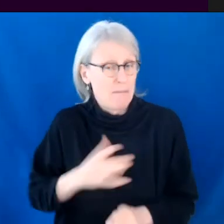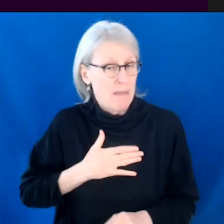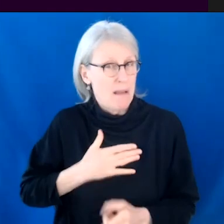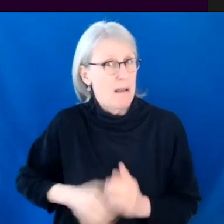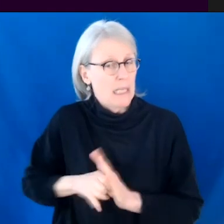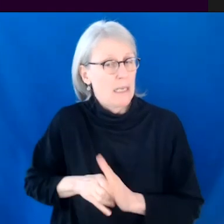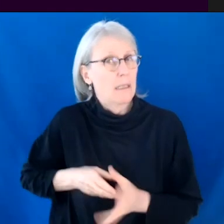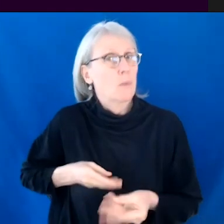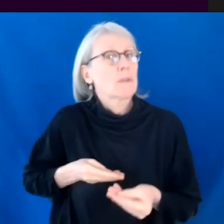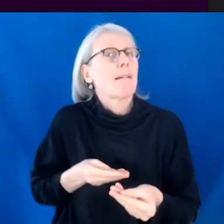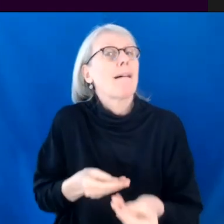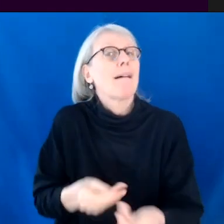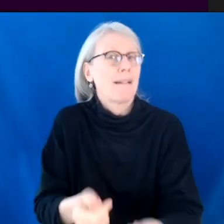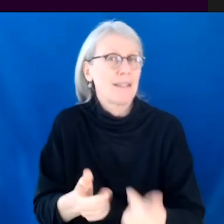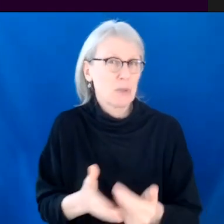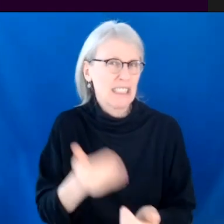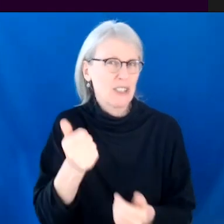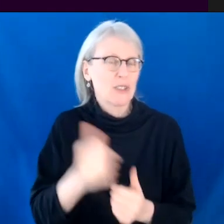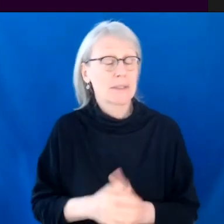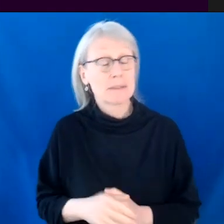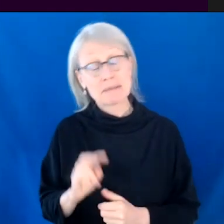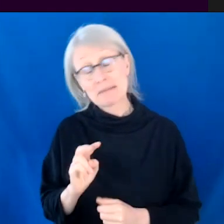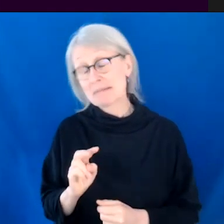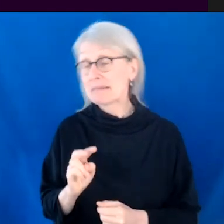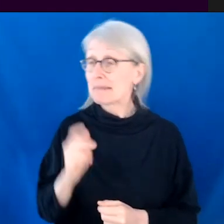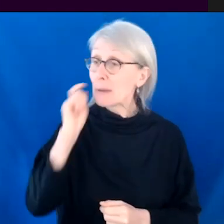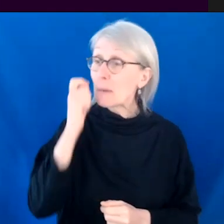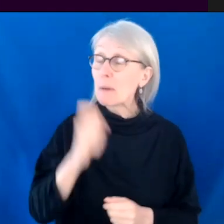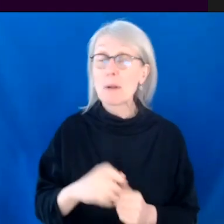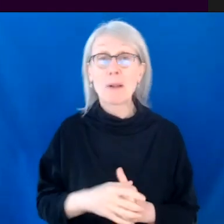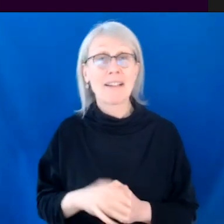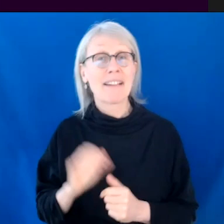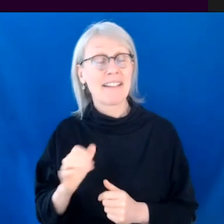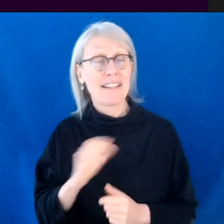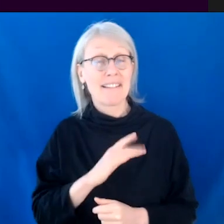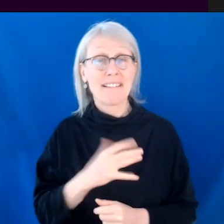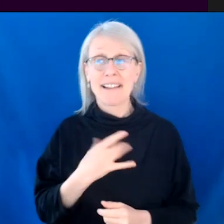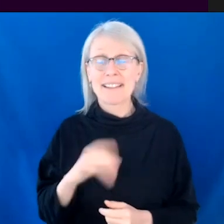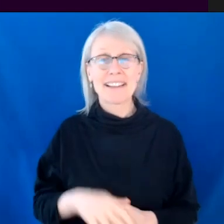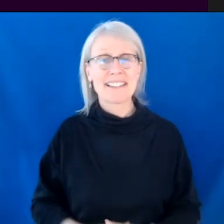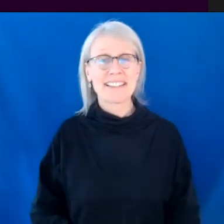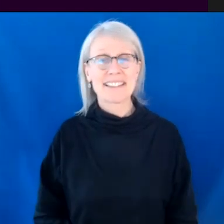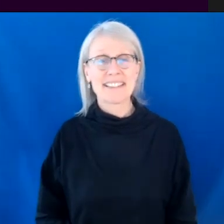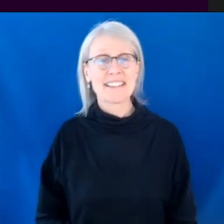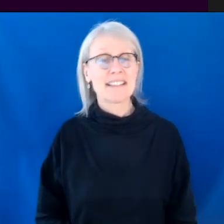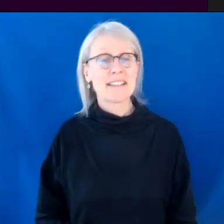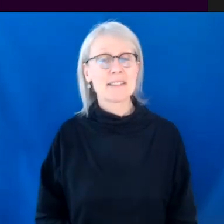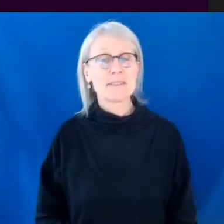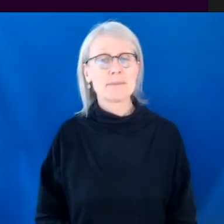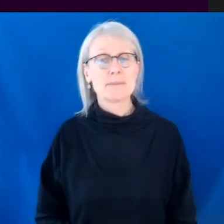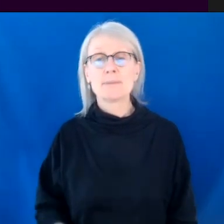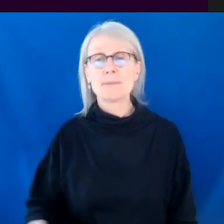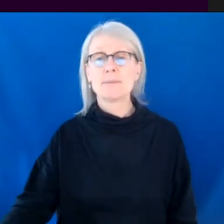easier. That's such a cool way of putting it. I love that. Um, so with the, the world and the story